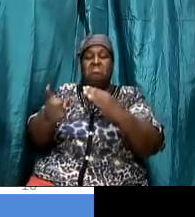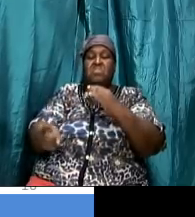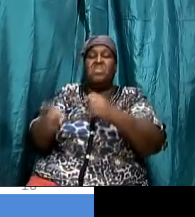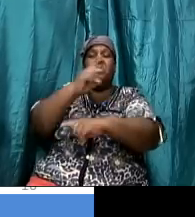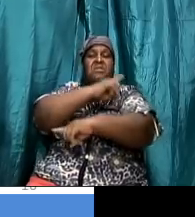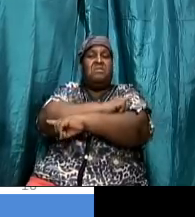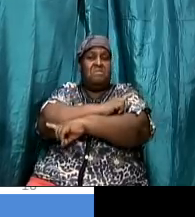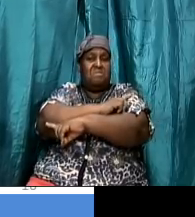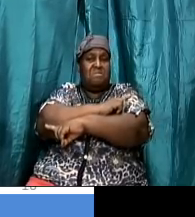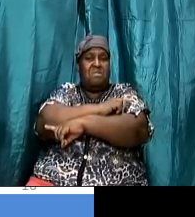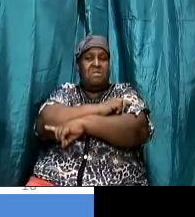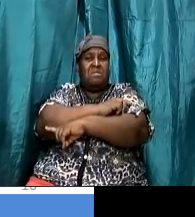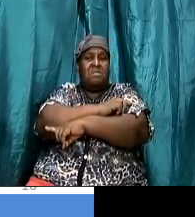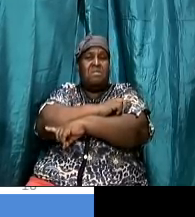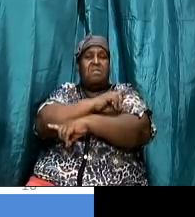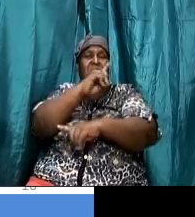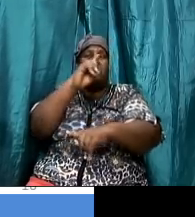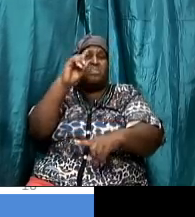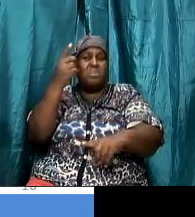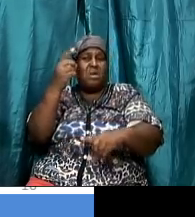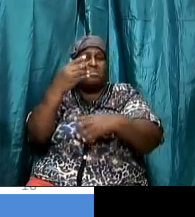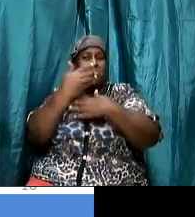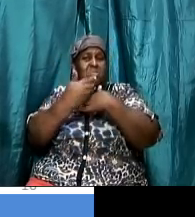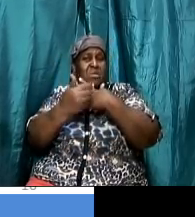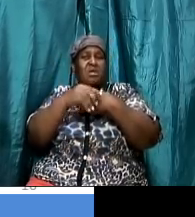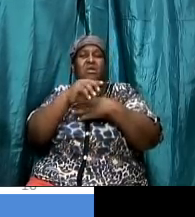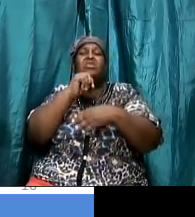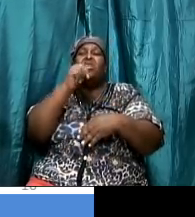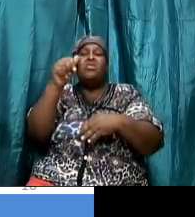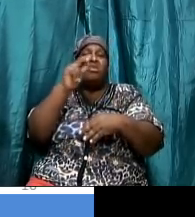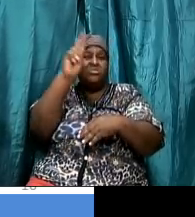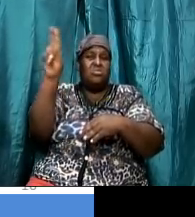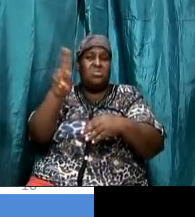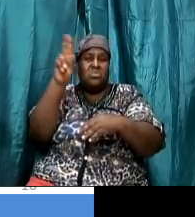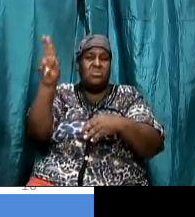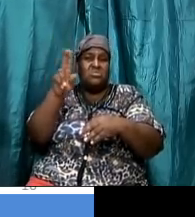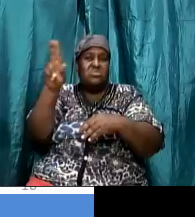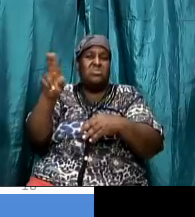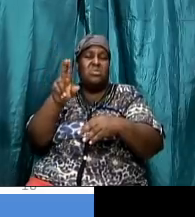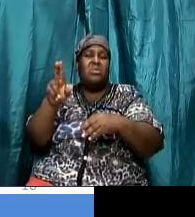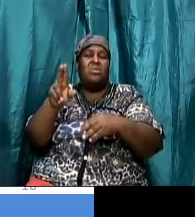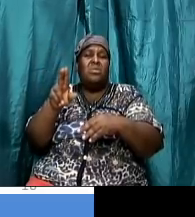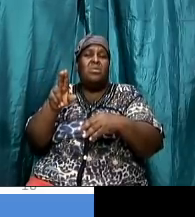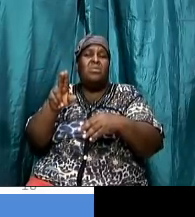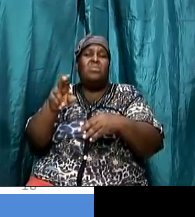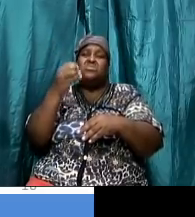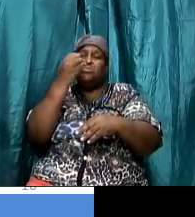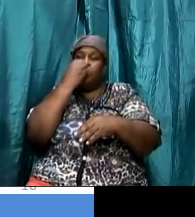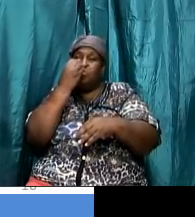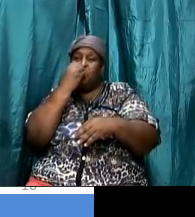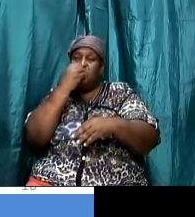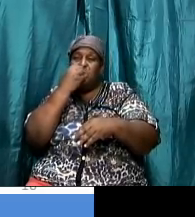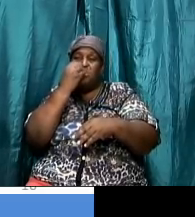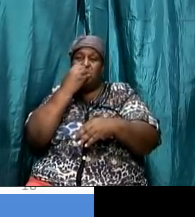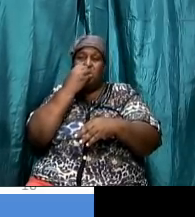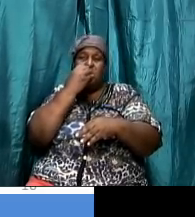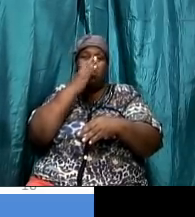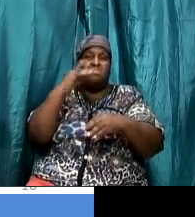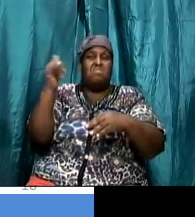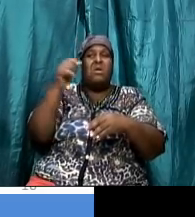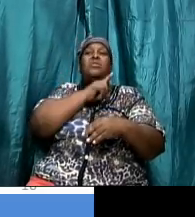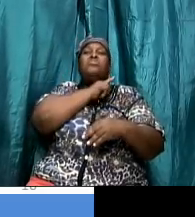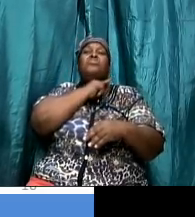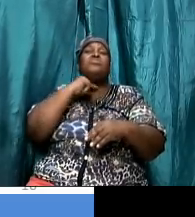the ones that were not used were supposed to be eaten by the priests